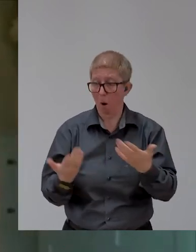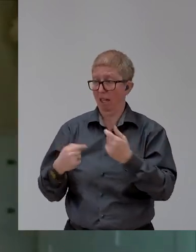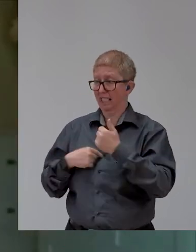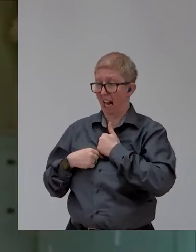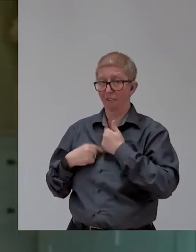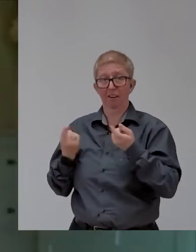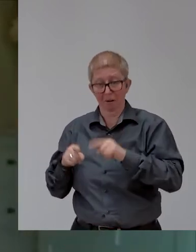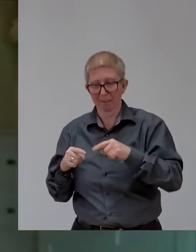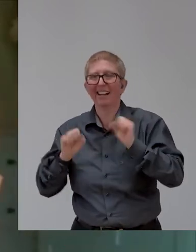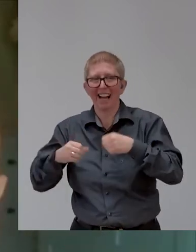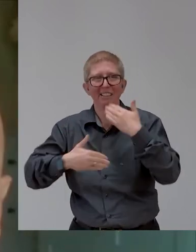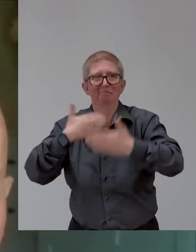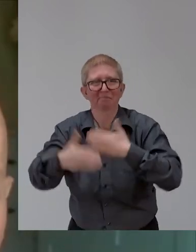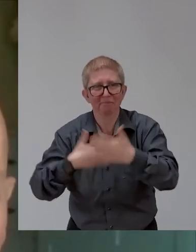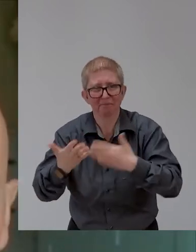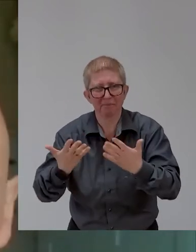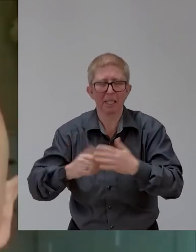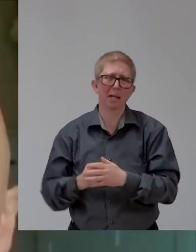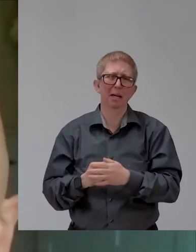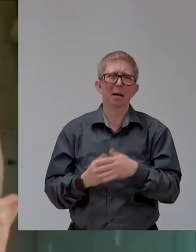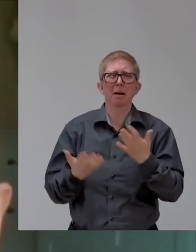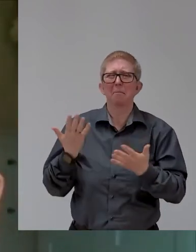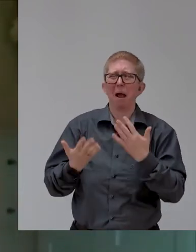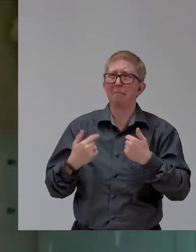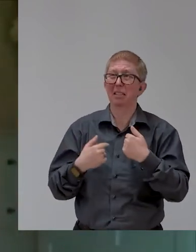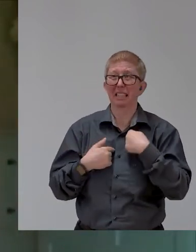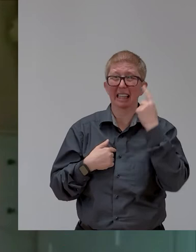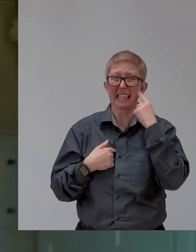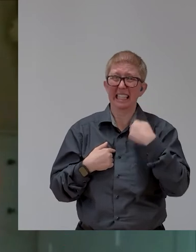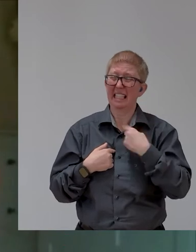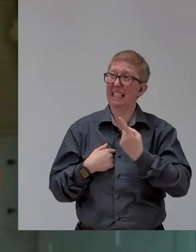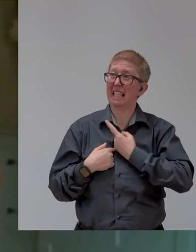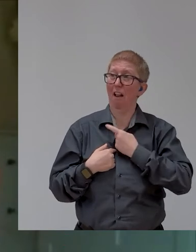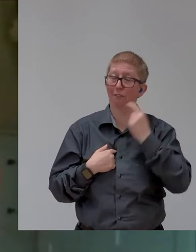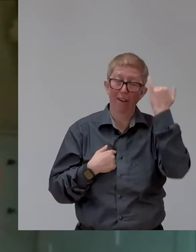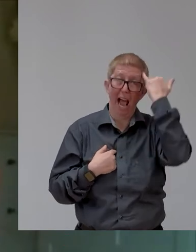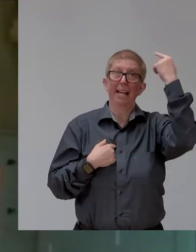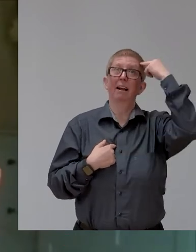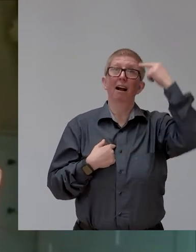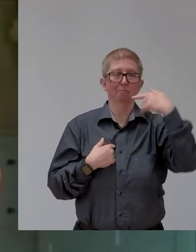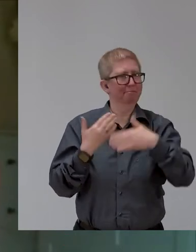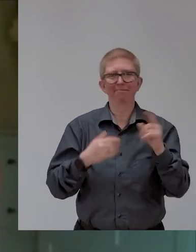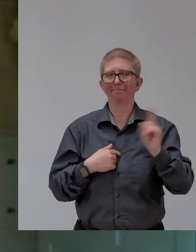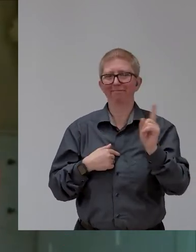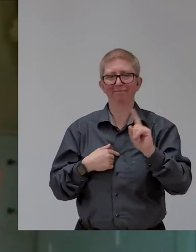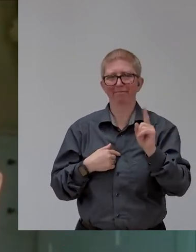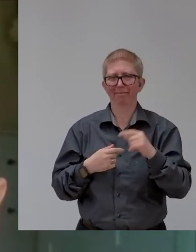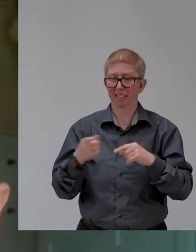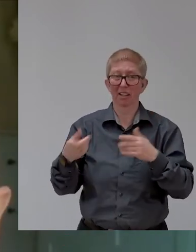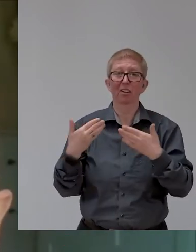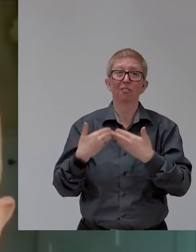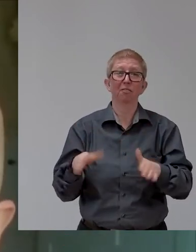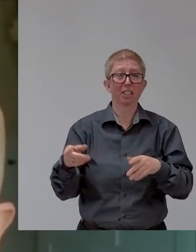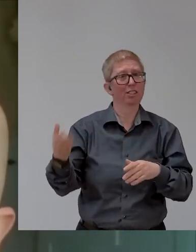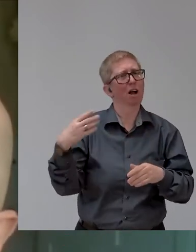you into being passionate about it. Um, that's the same question you asked me earlier. Why, you know, what, what had I had any exposure? Was I interested in it?